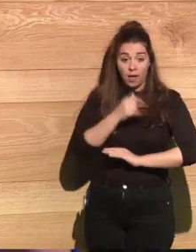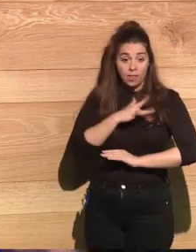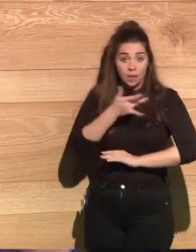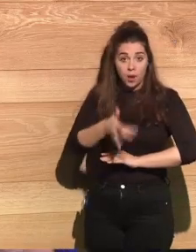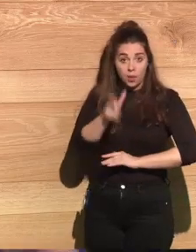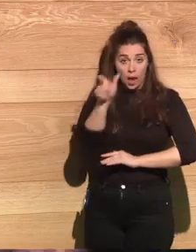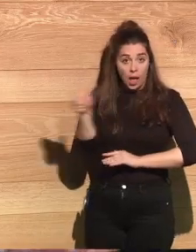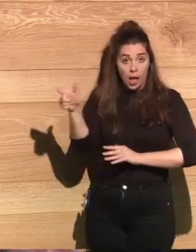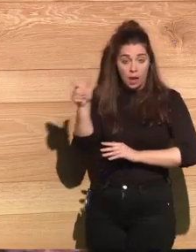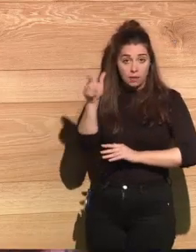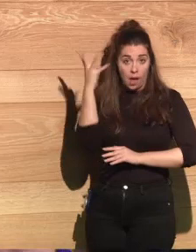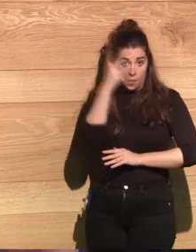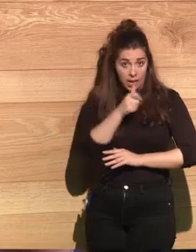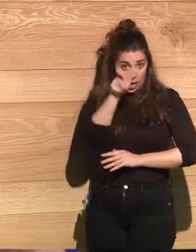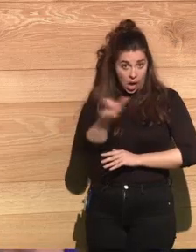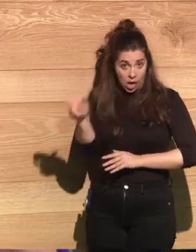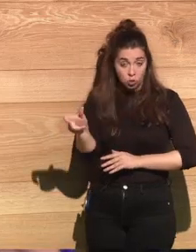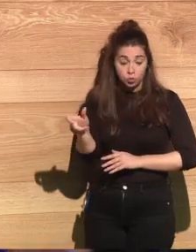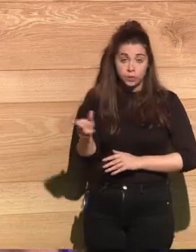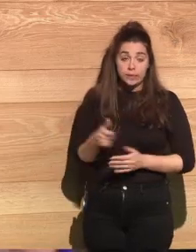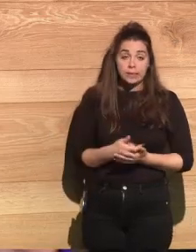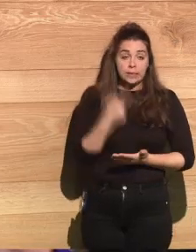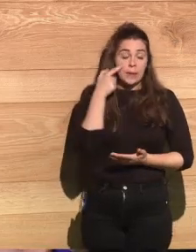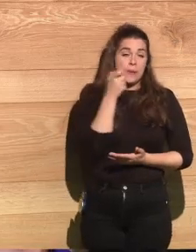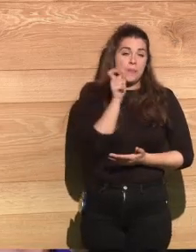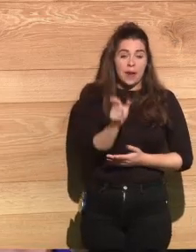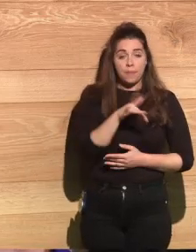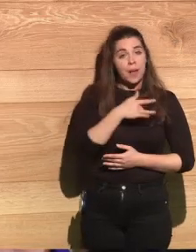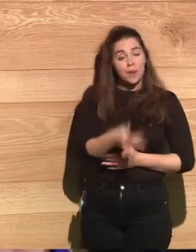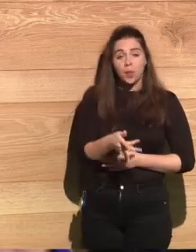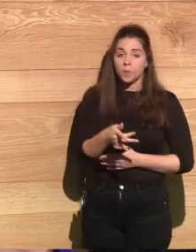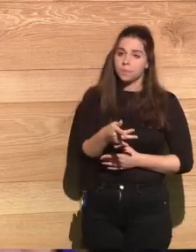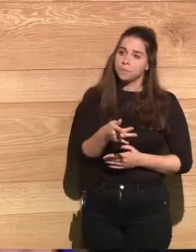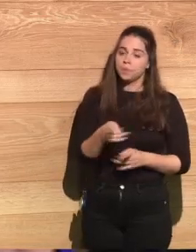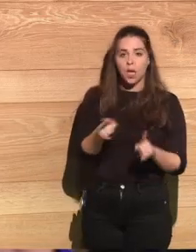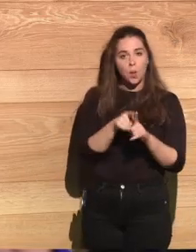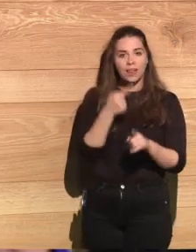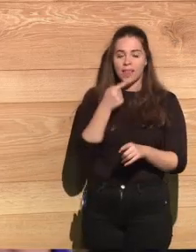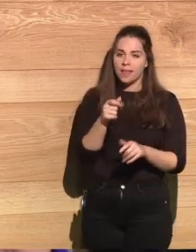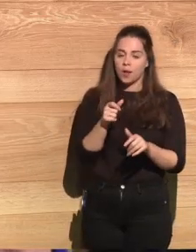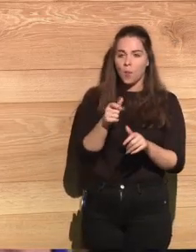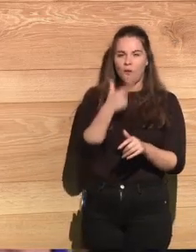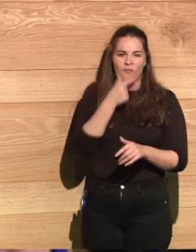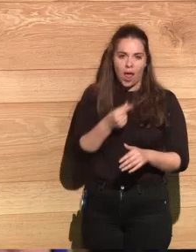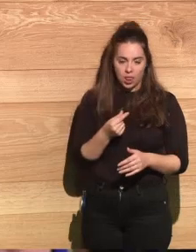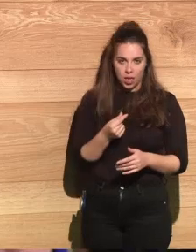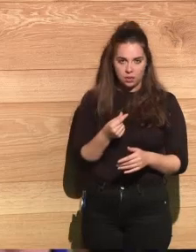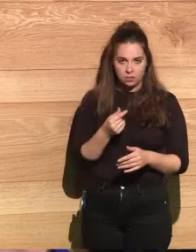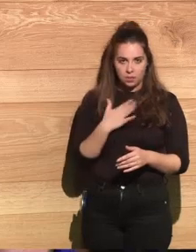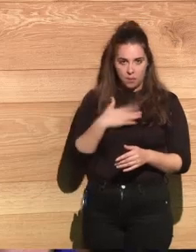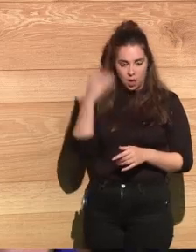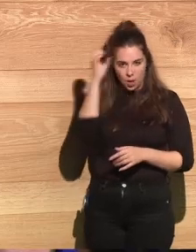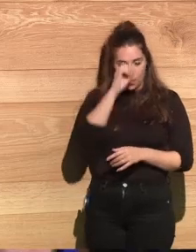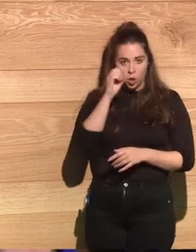The word forgiveness is used so lightly to me. I'm still struggling with